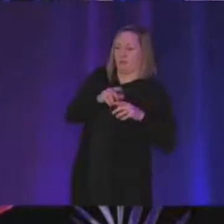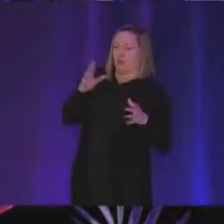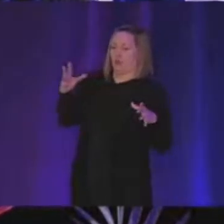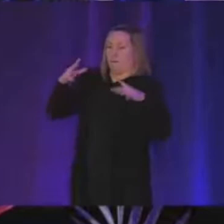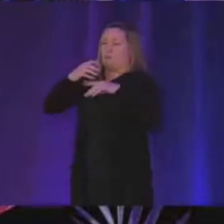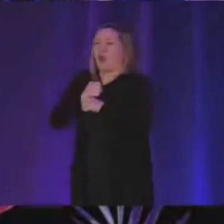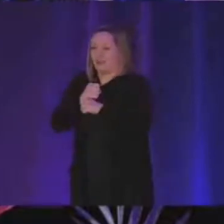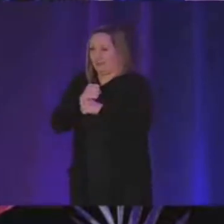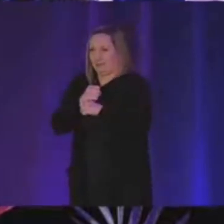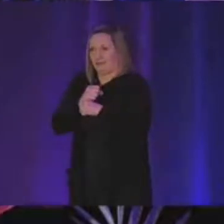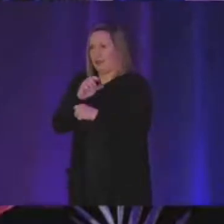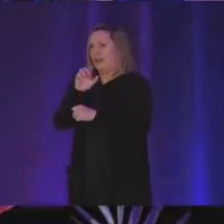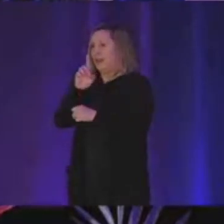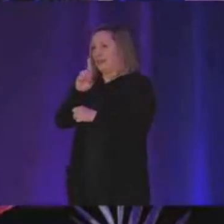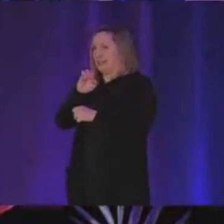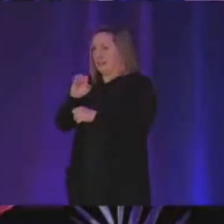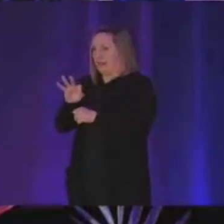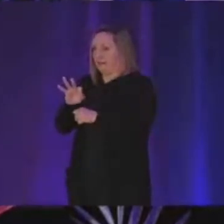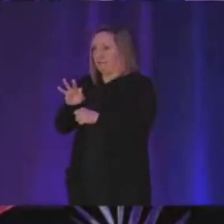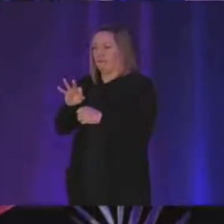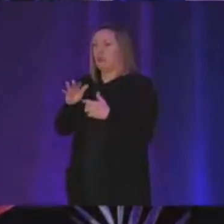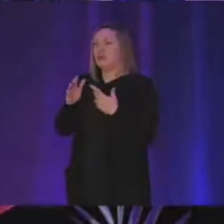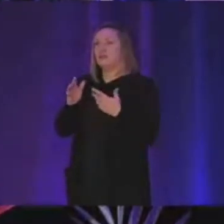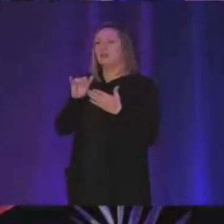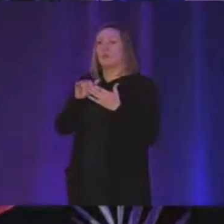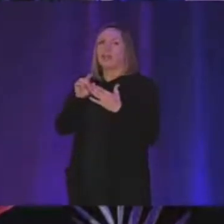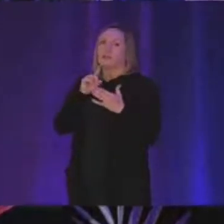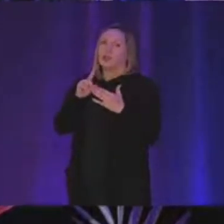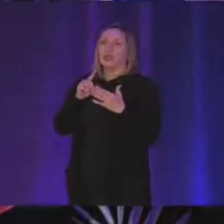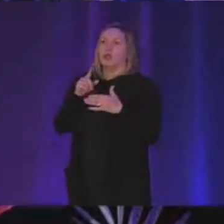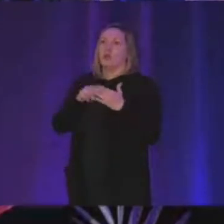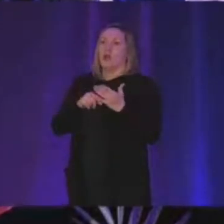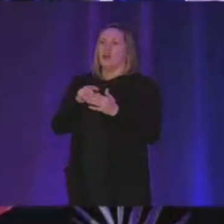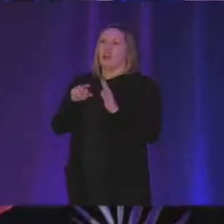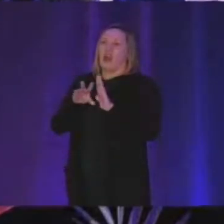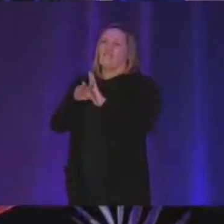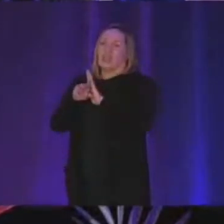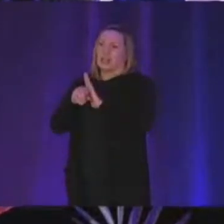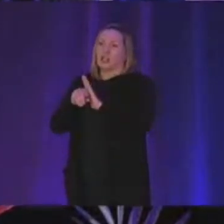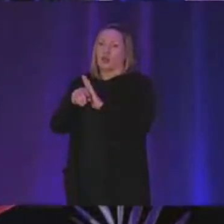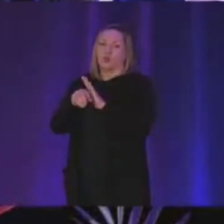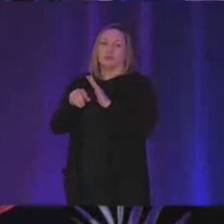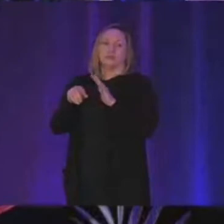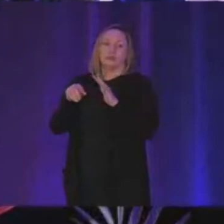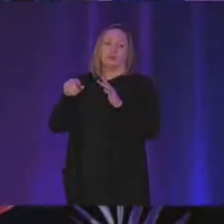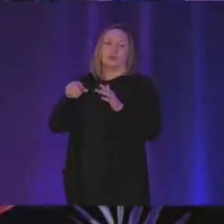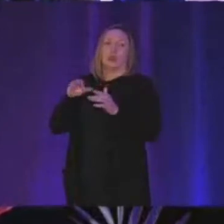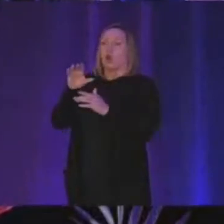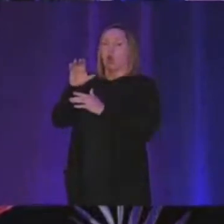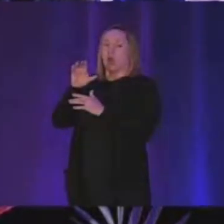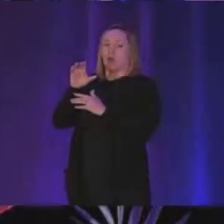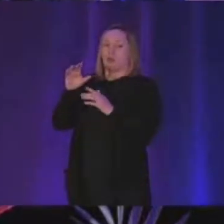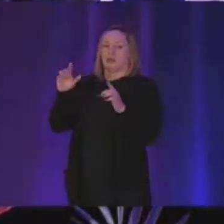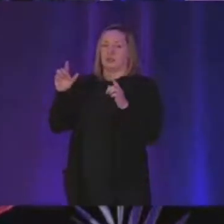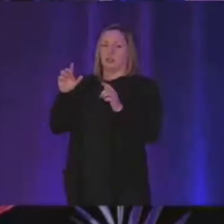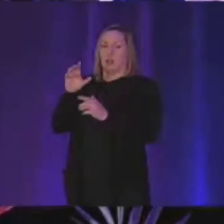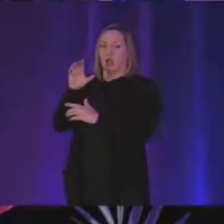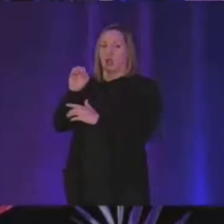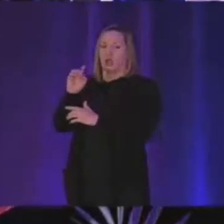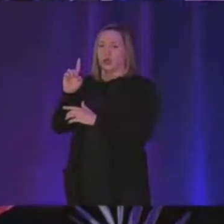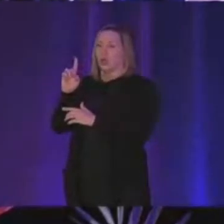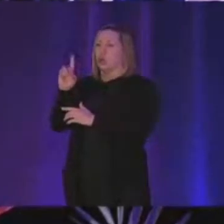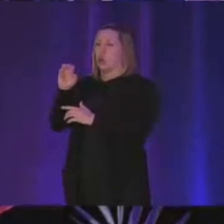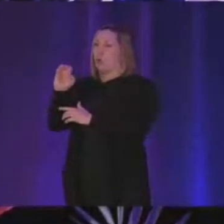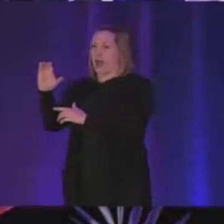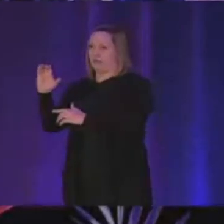and so this is uh essentially what a video codec is and so some video codecs like the